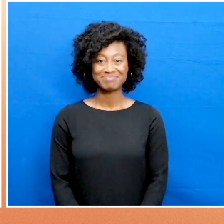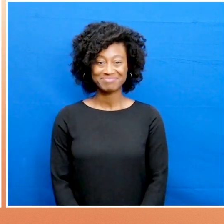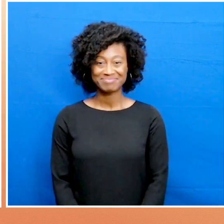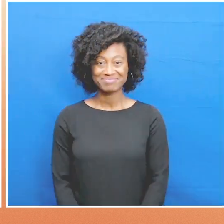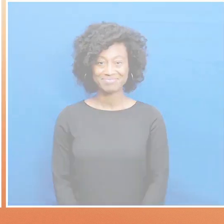We'll